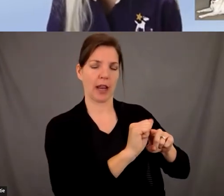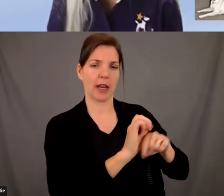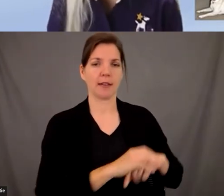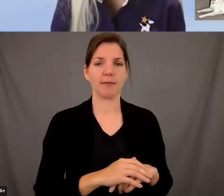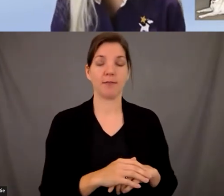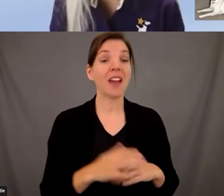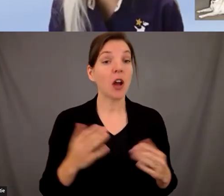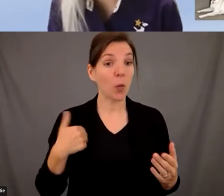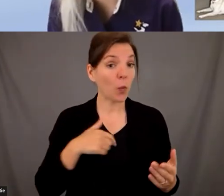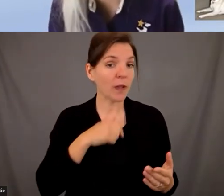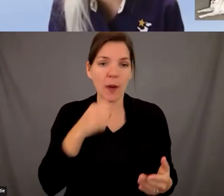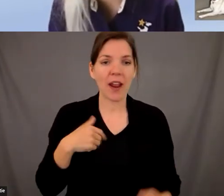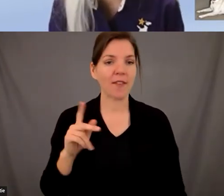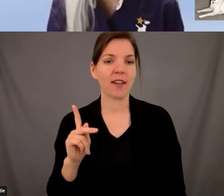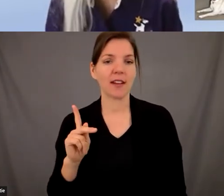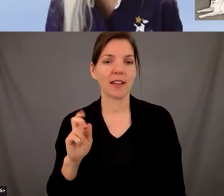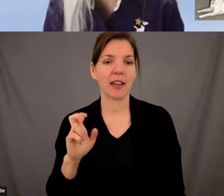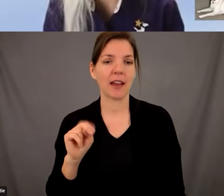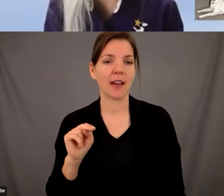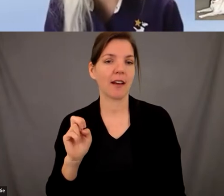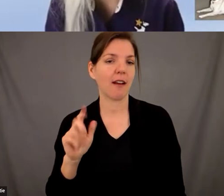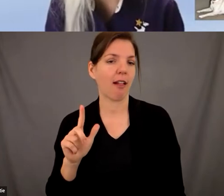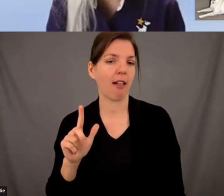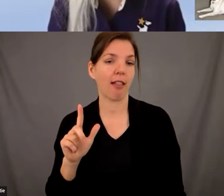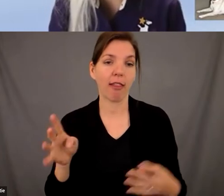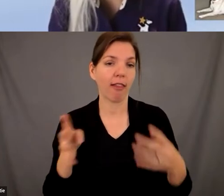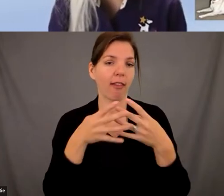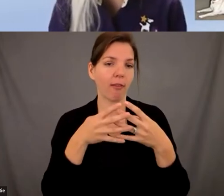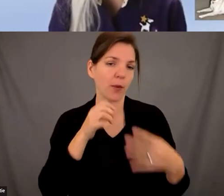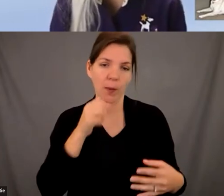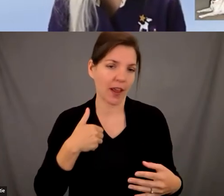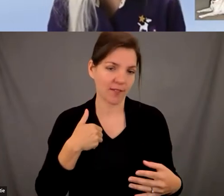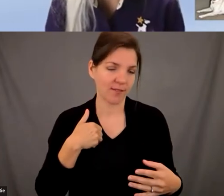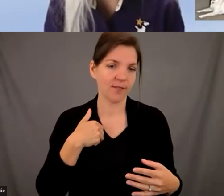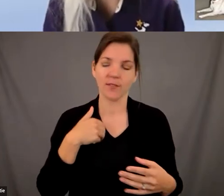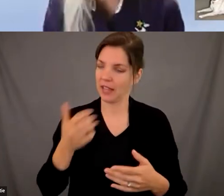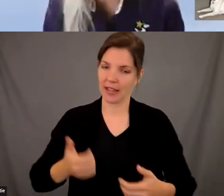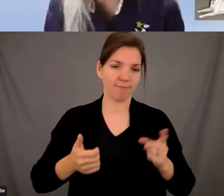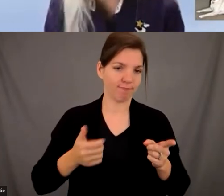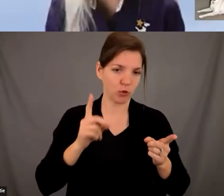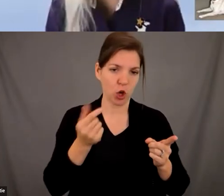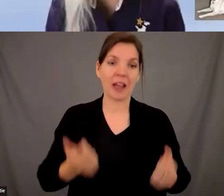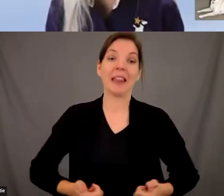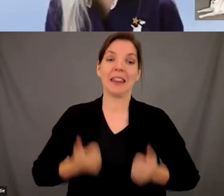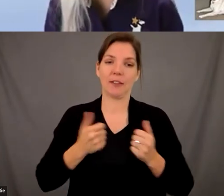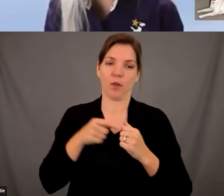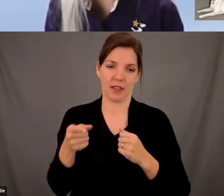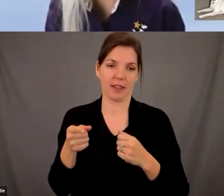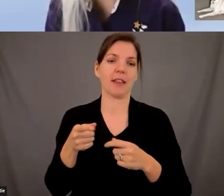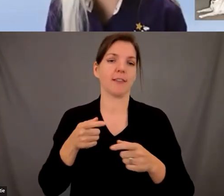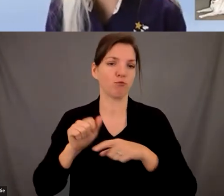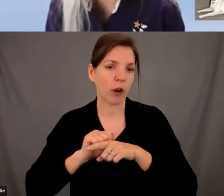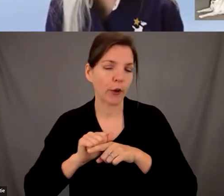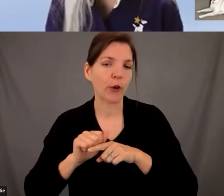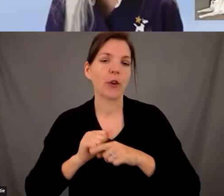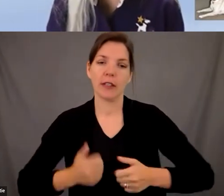wanted one all of our dogs live with their handlers uh we have puppy raisers in the saint wells area uh they come to our office